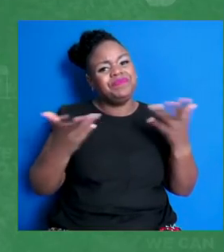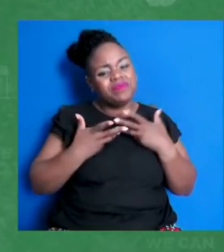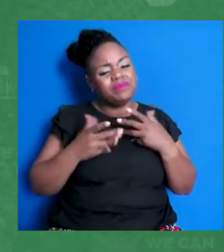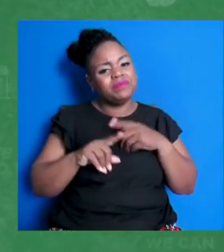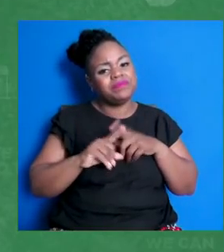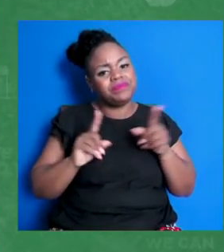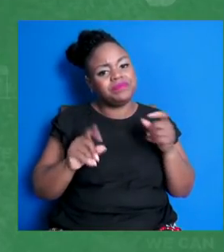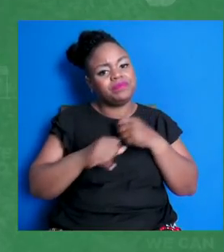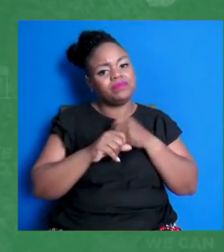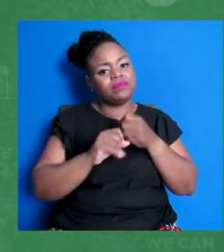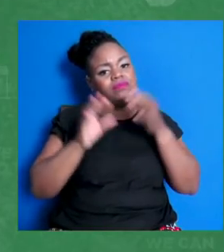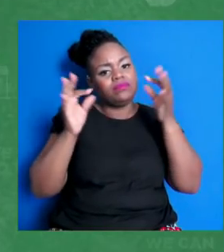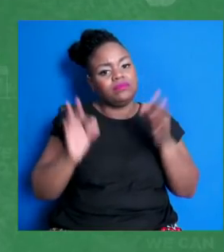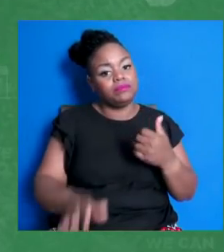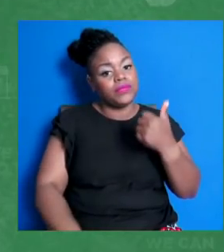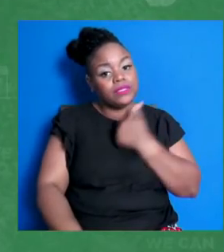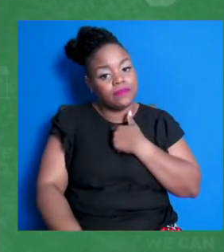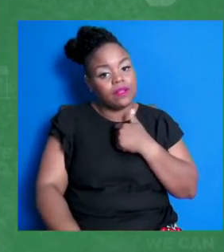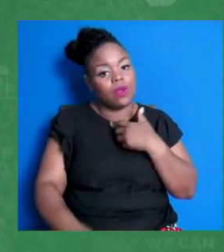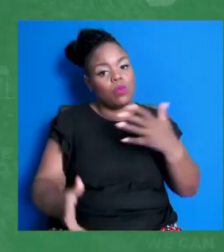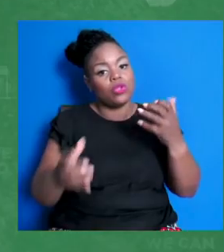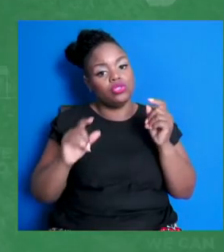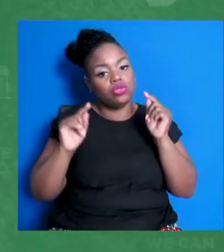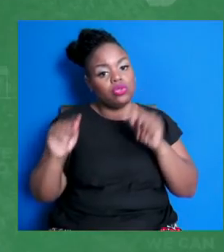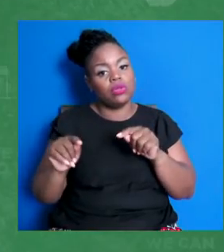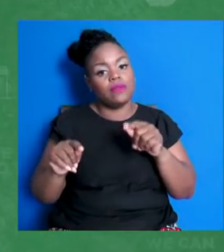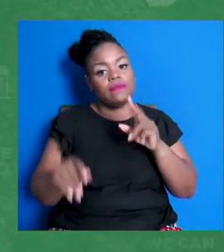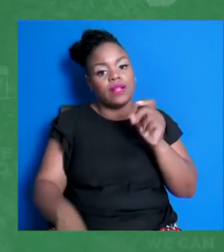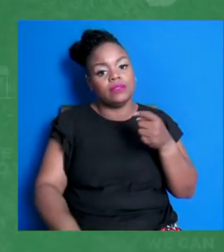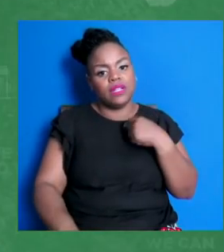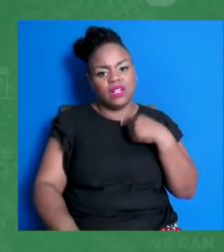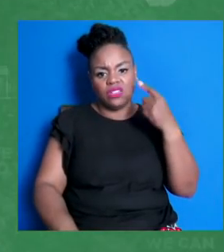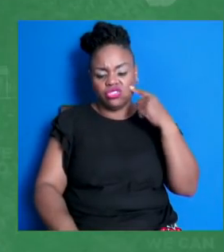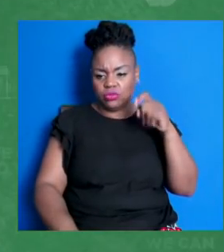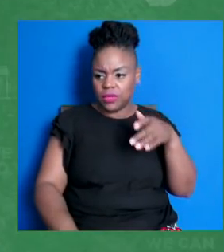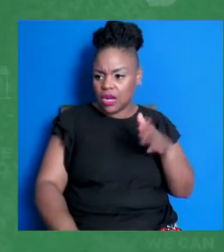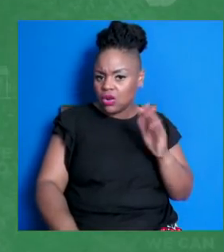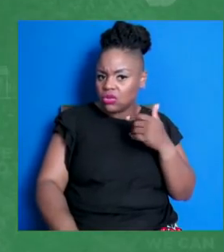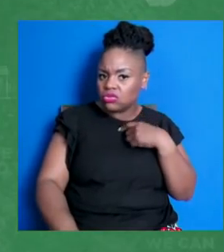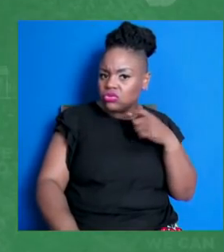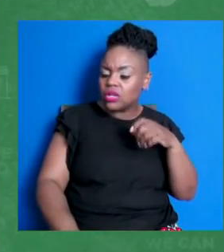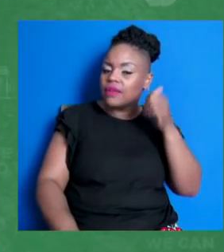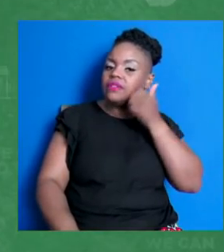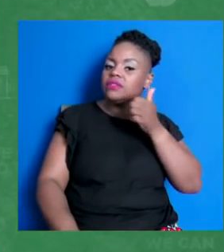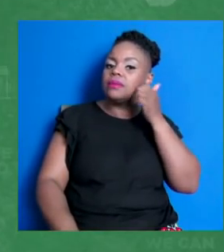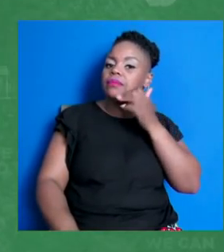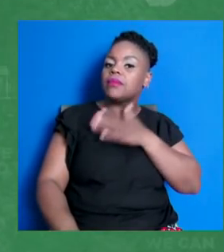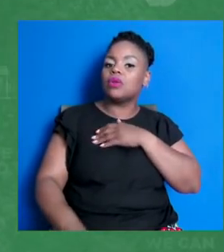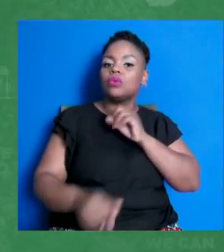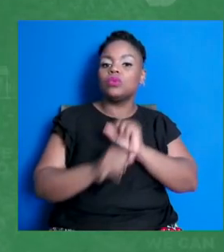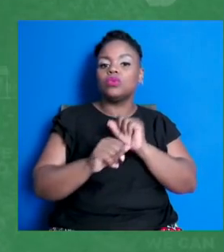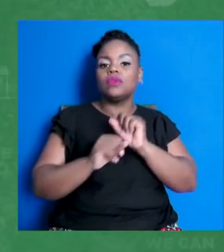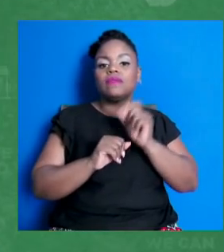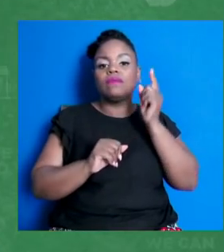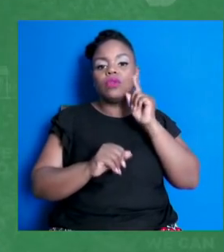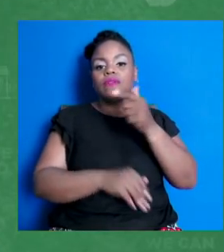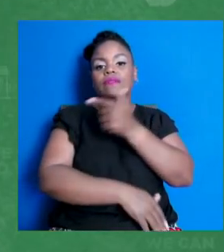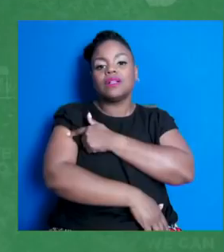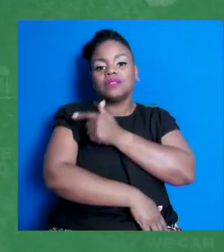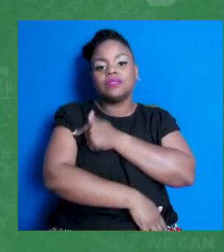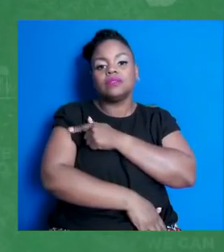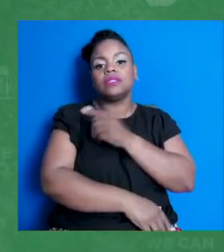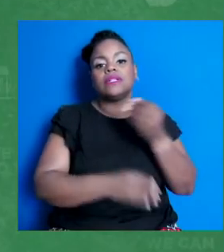vaccinated. And I really think every day my work for vaccine leaves me inspired and in all of my peers.